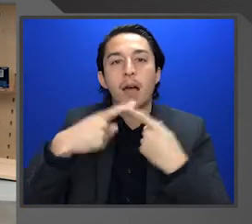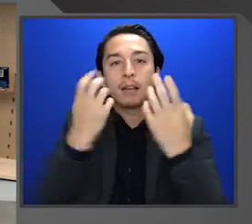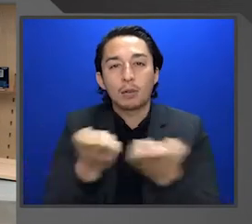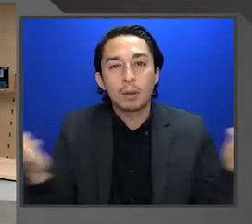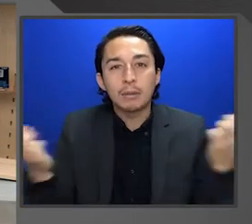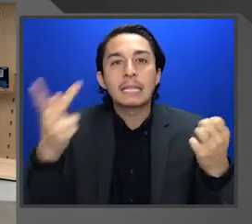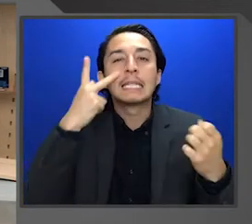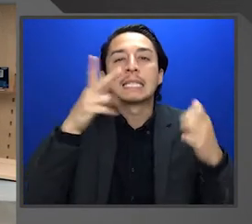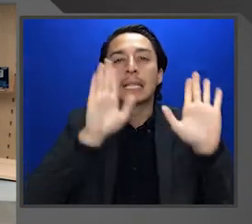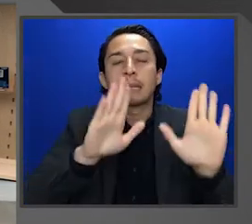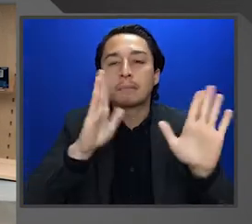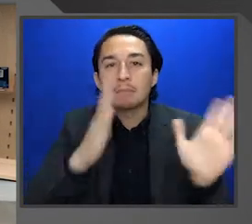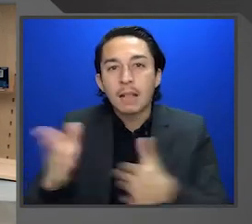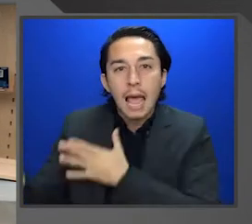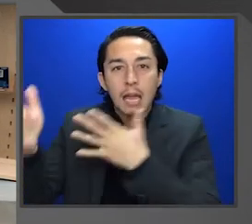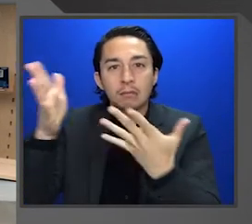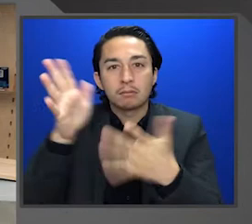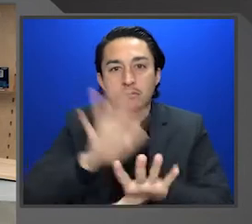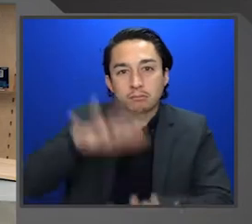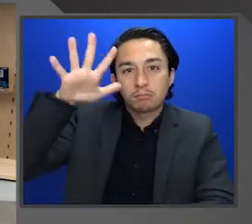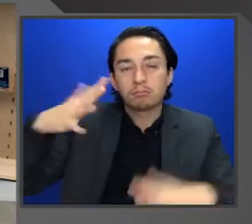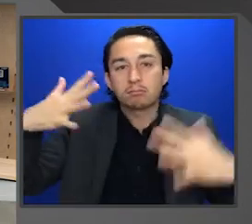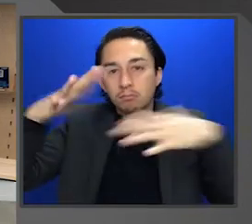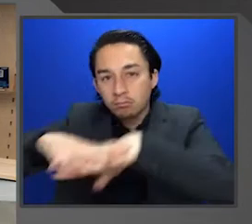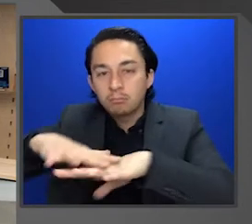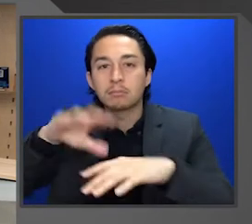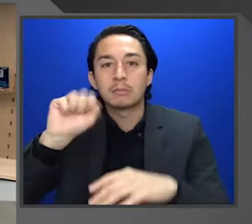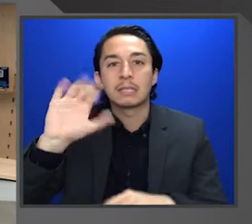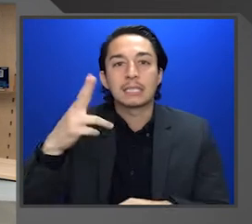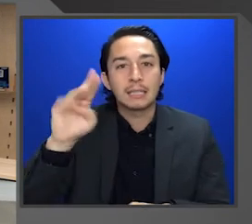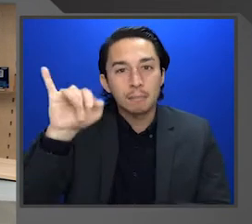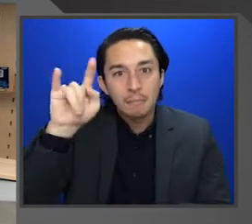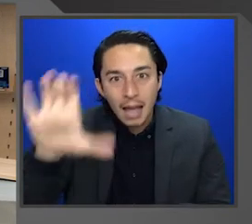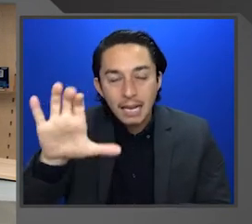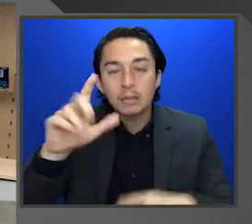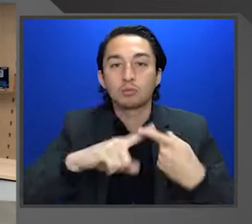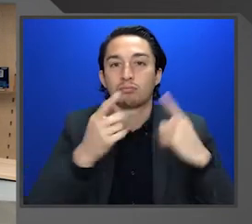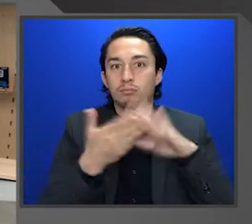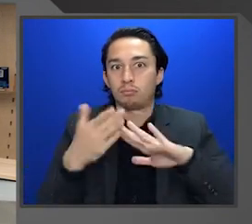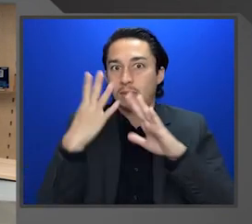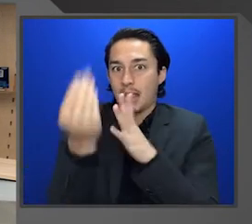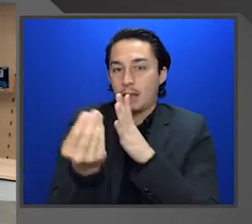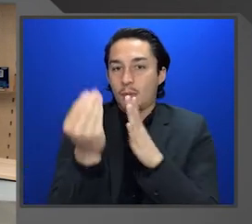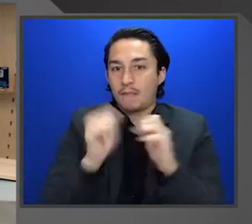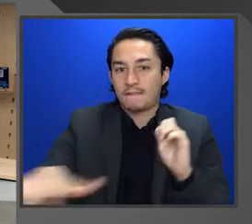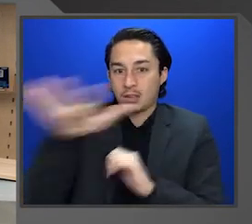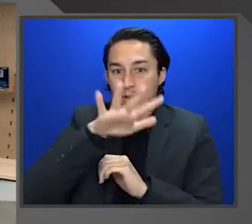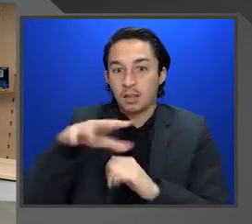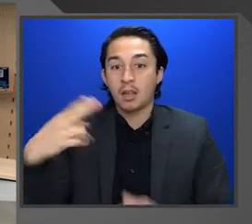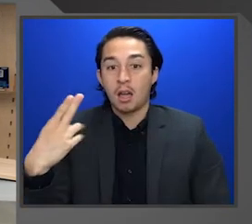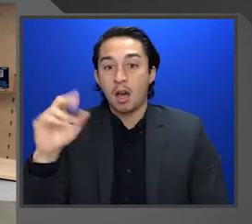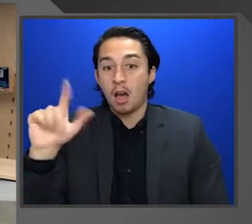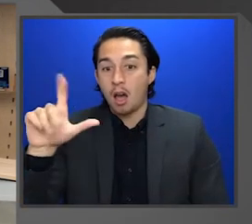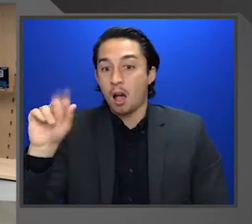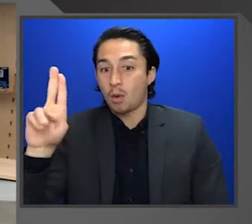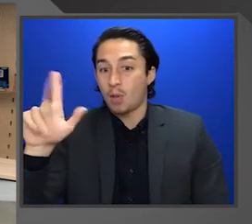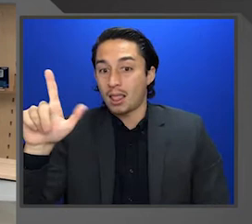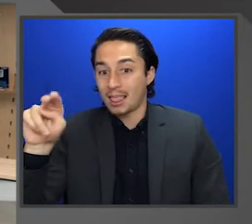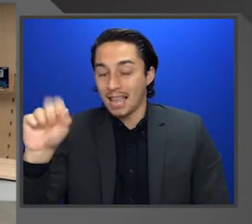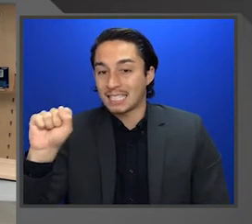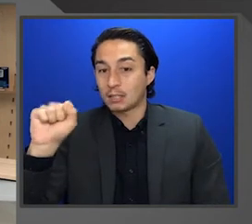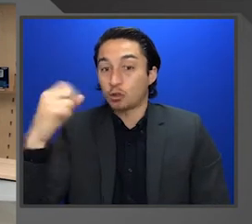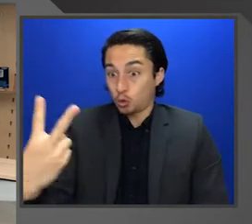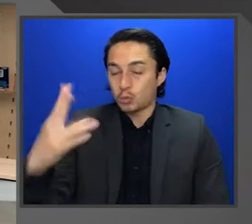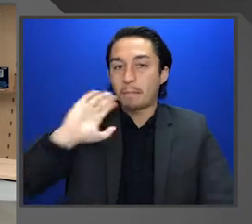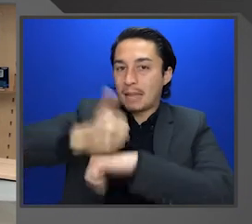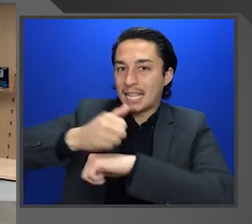equipment, see plans and schematics, and be able to operate out in the field. And then we have the HoloLens 2 base unit. So